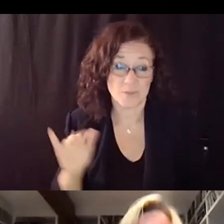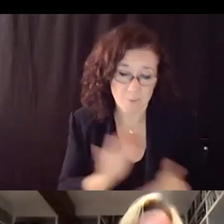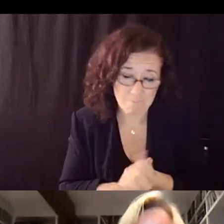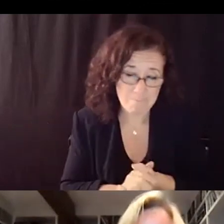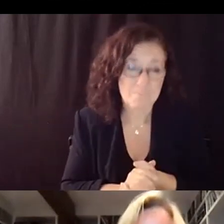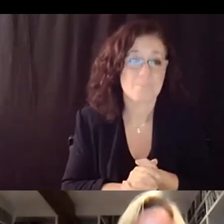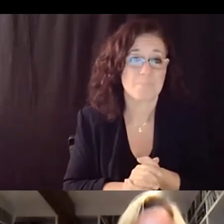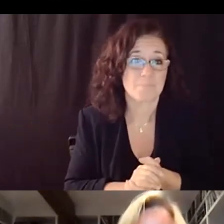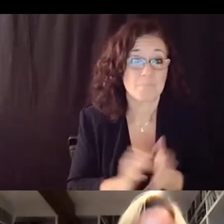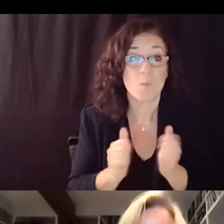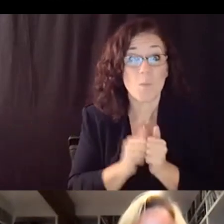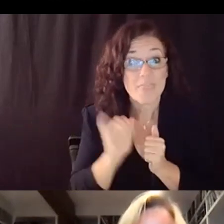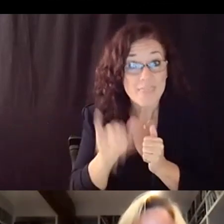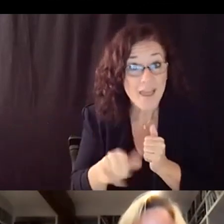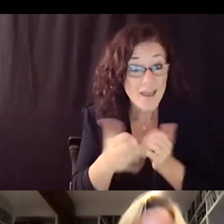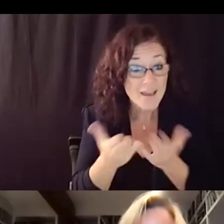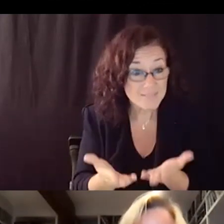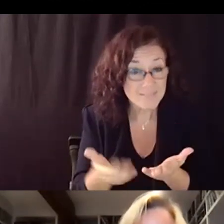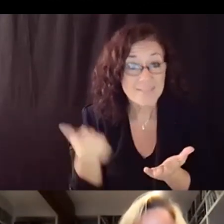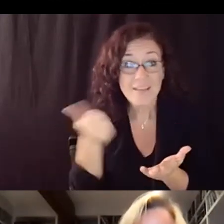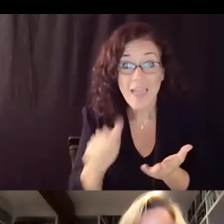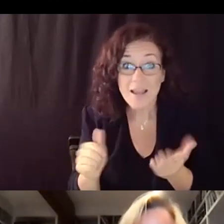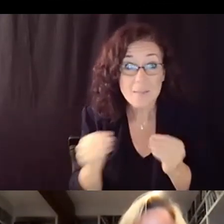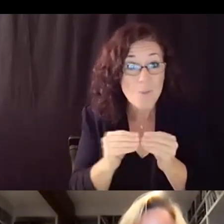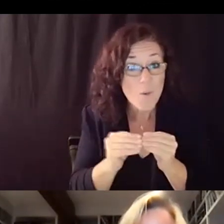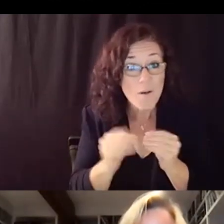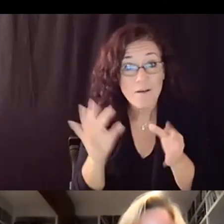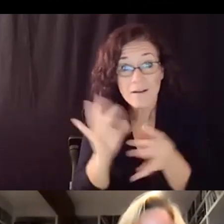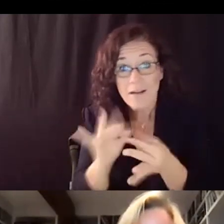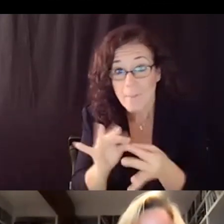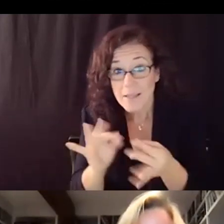are there any further comments or questions from the board